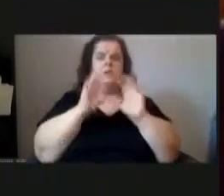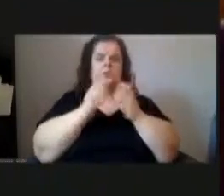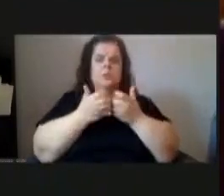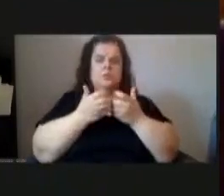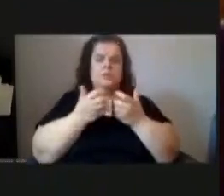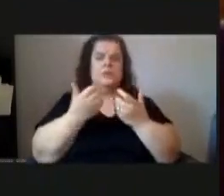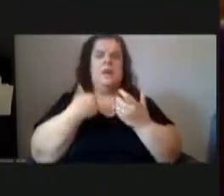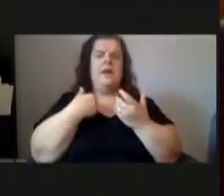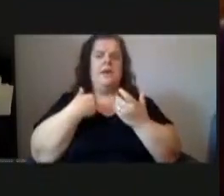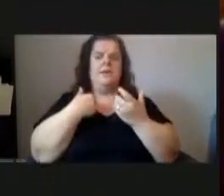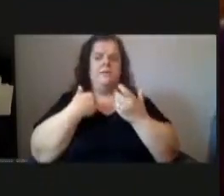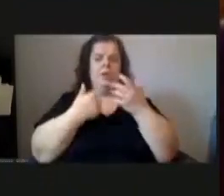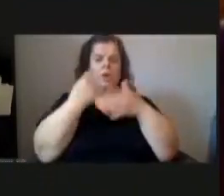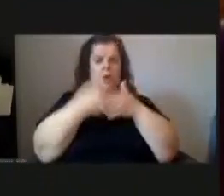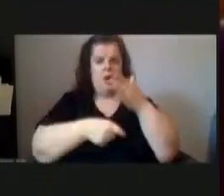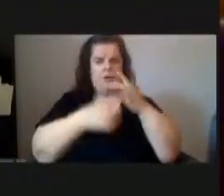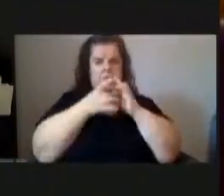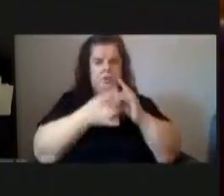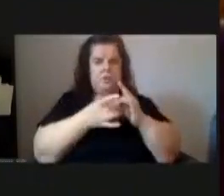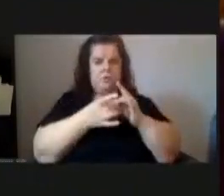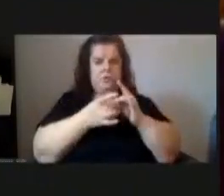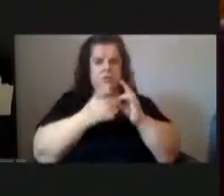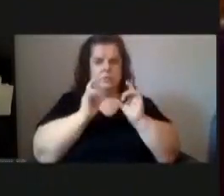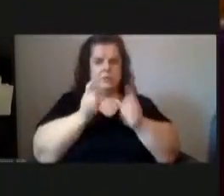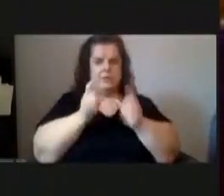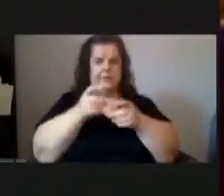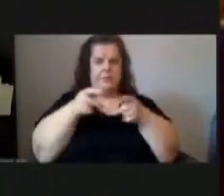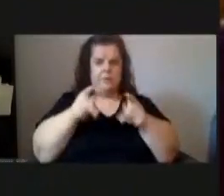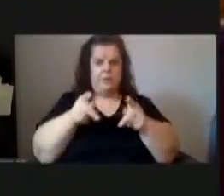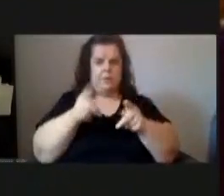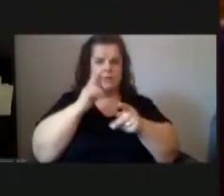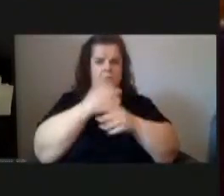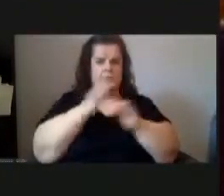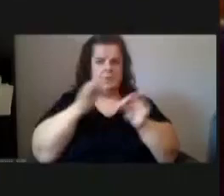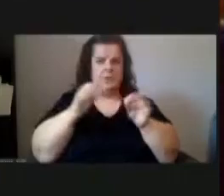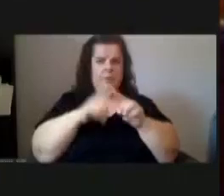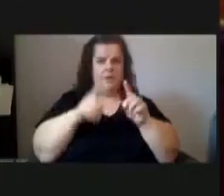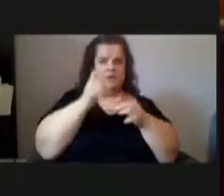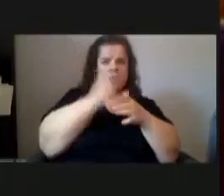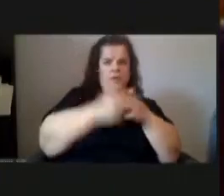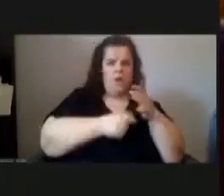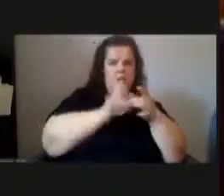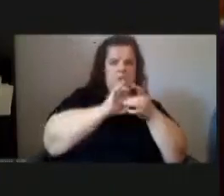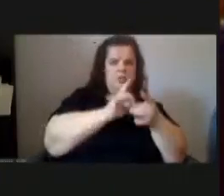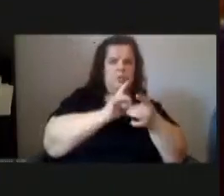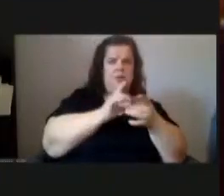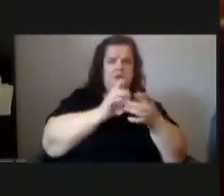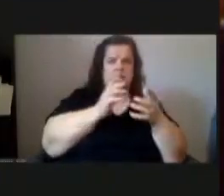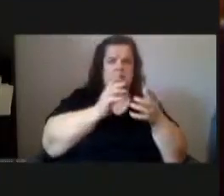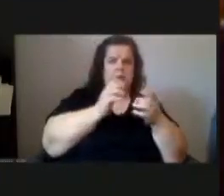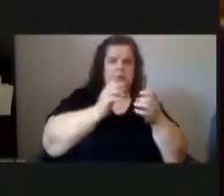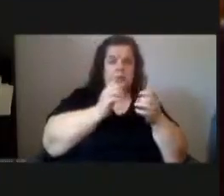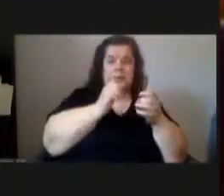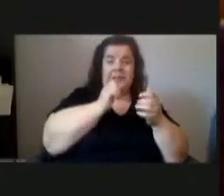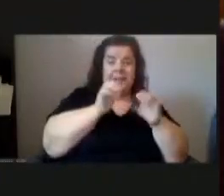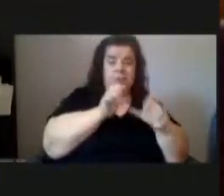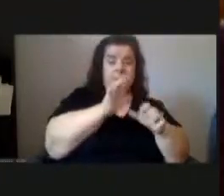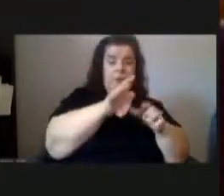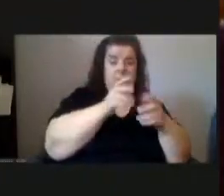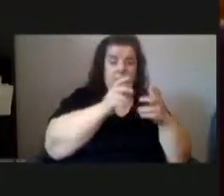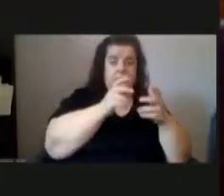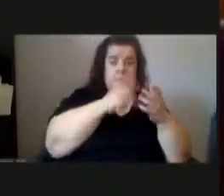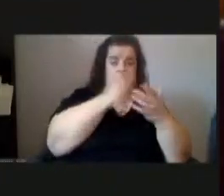cost associated we give permits for free but there's a cost associated with not doing these programs and you know the city of pittsburgh could not possibly do